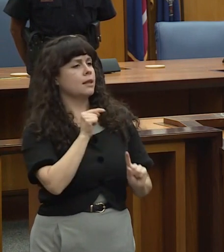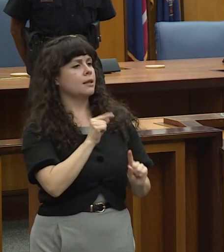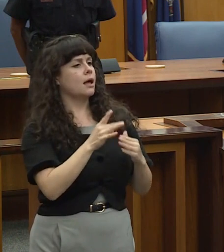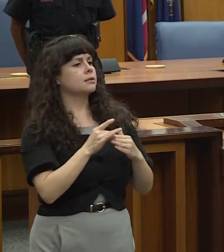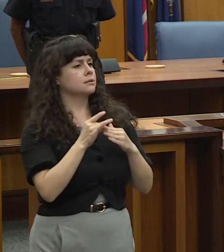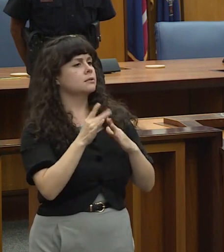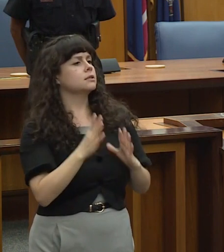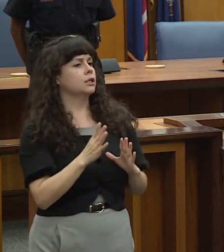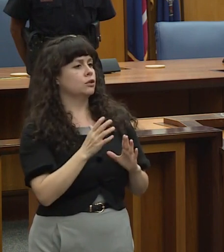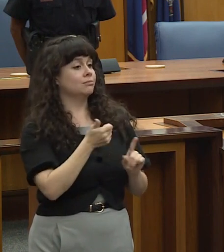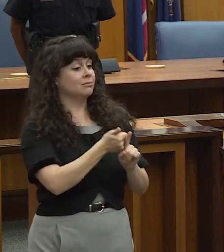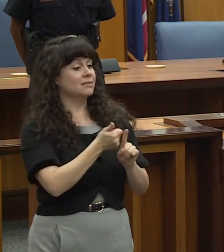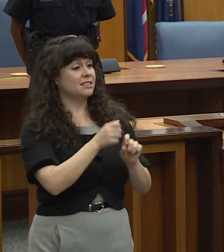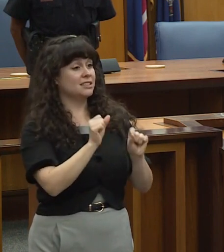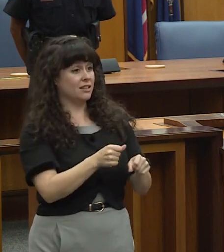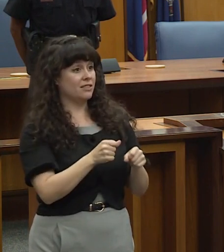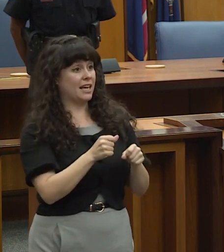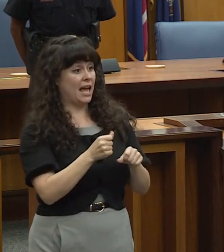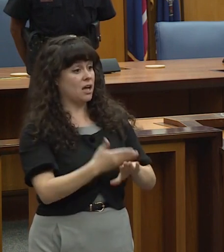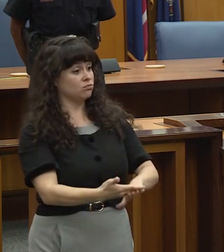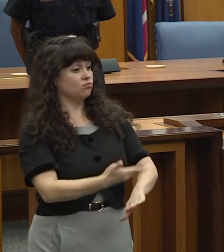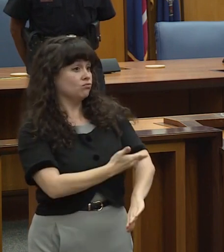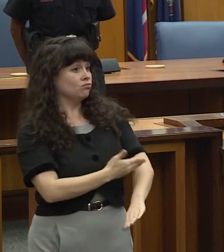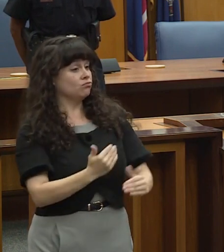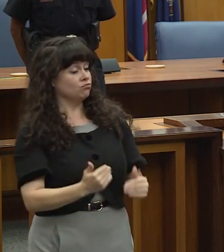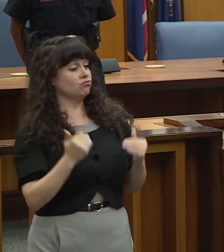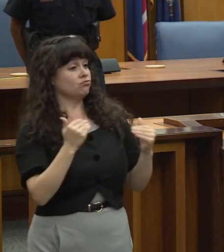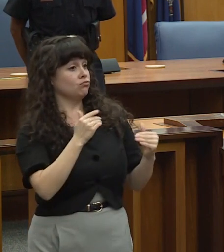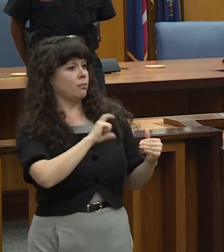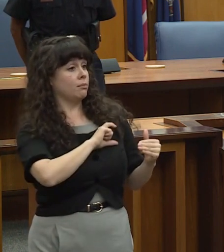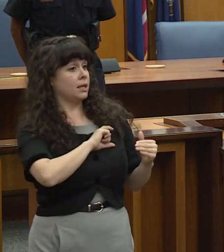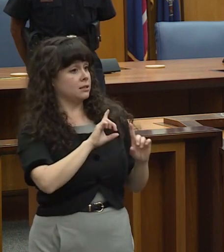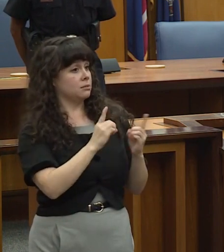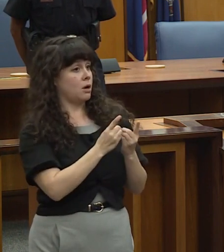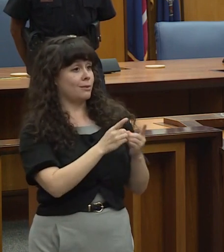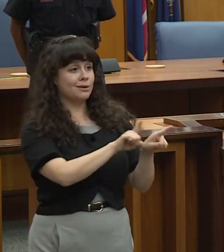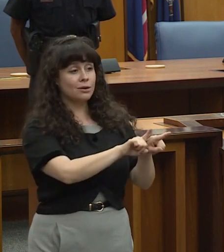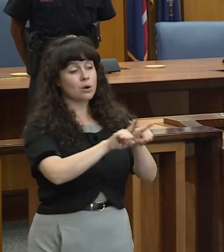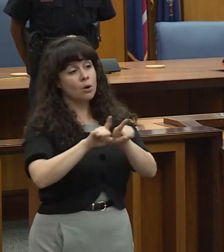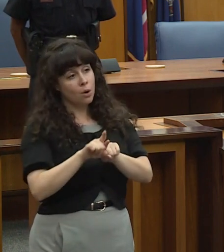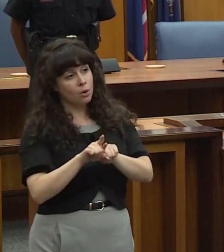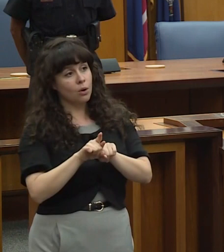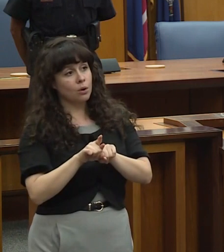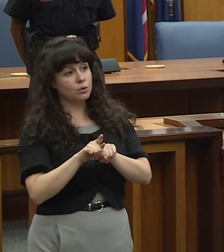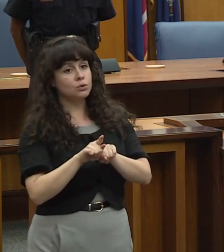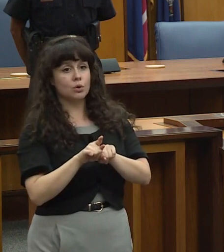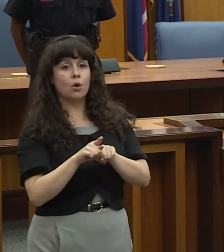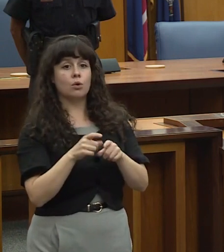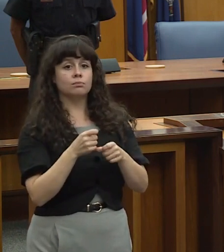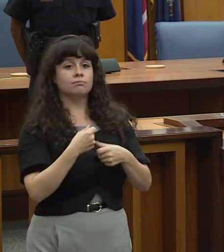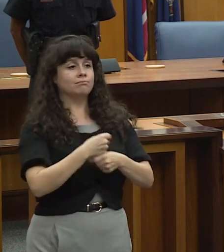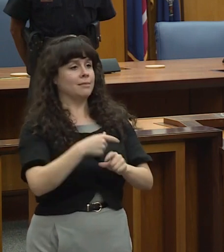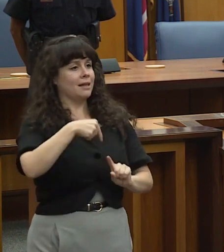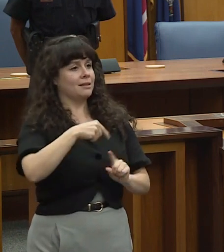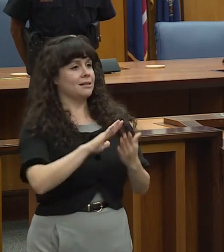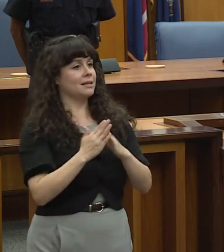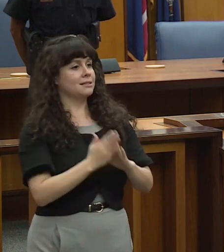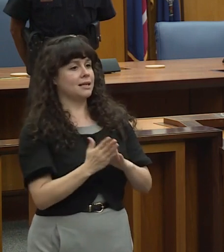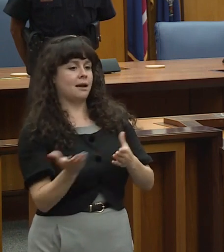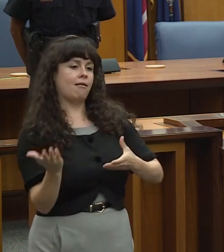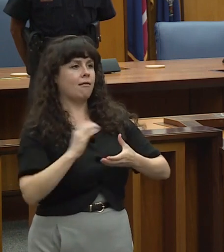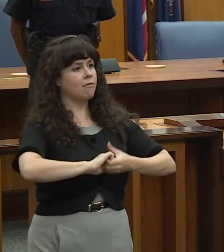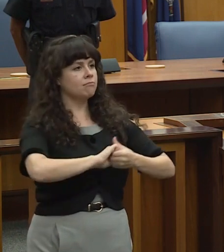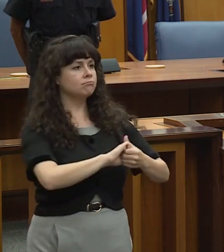leader that can not only move the Richmond Police Department to the next level but also bring our city together as well.